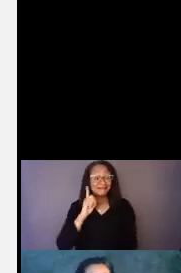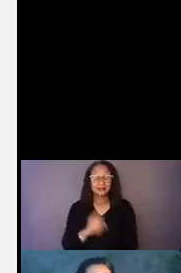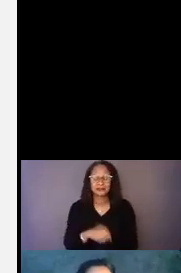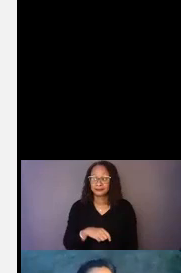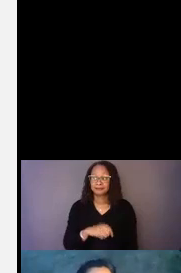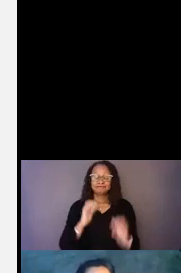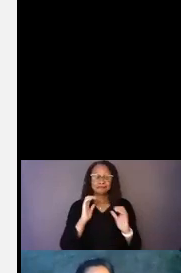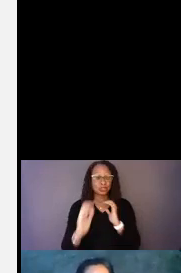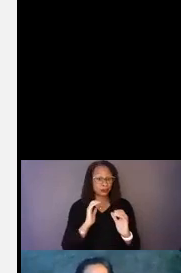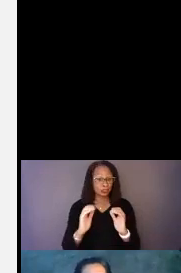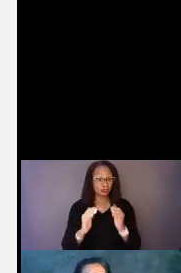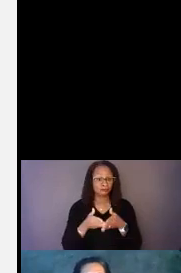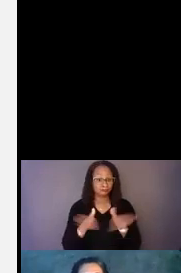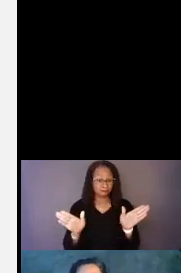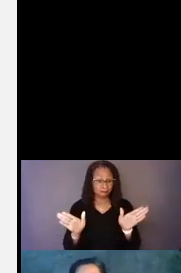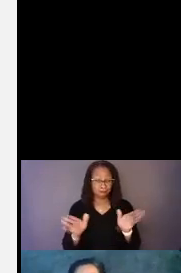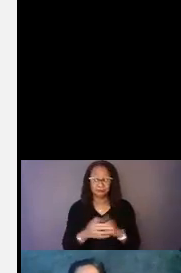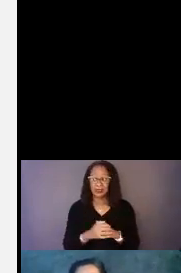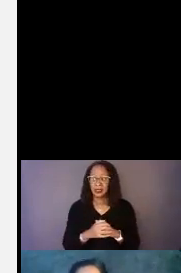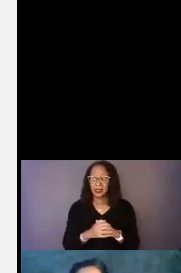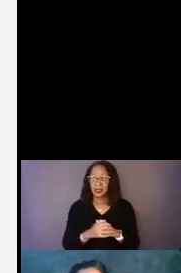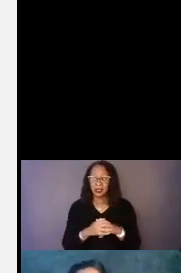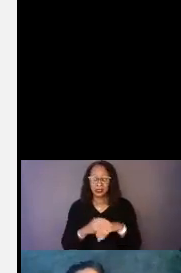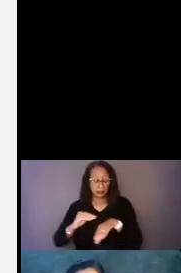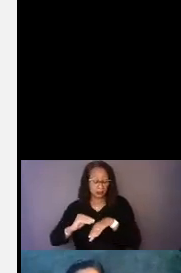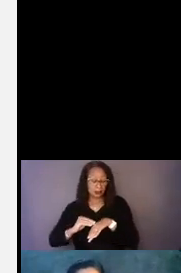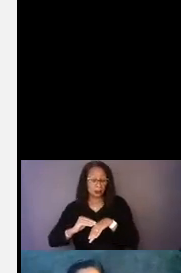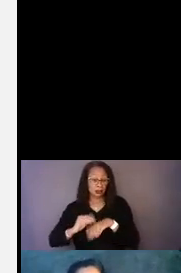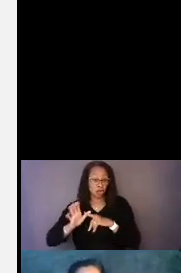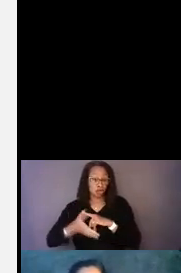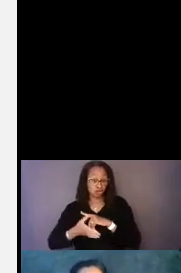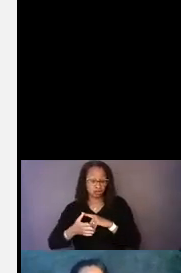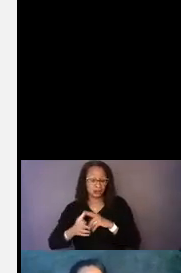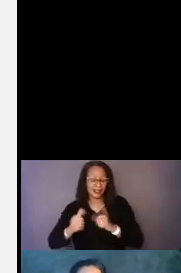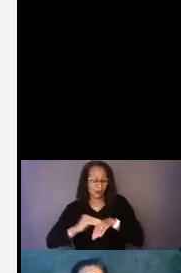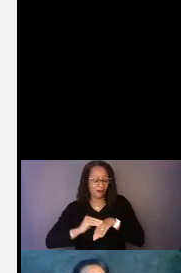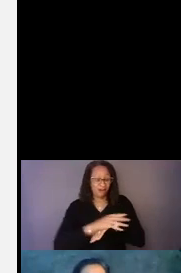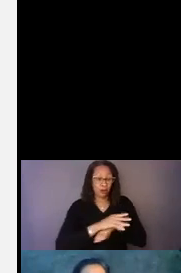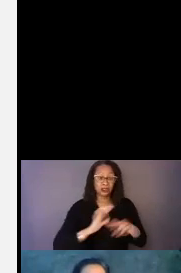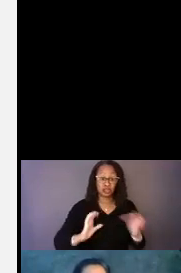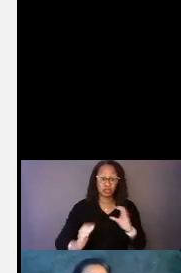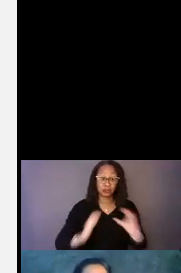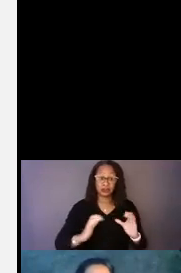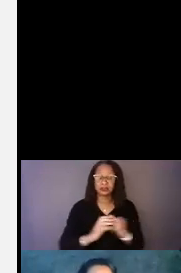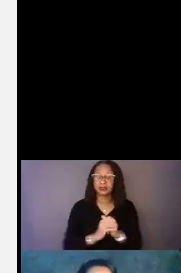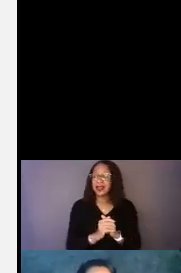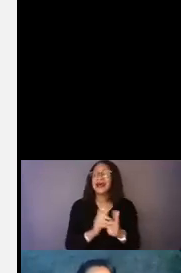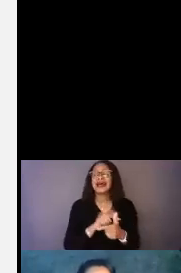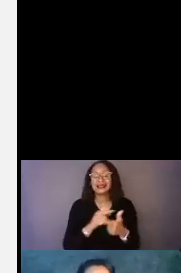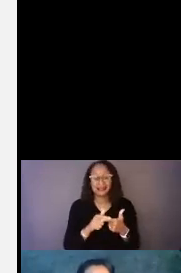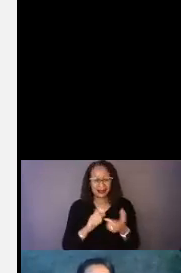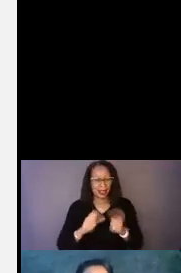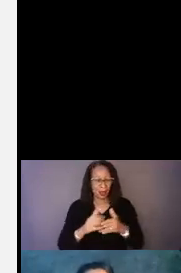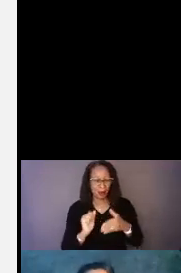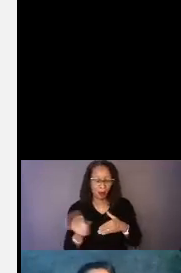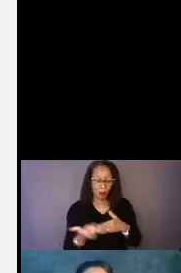in general, the influence that culture has on communication, and how that leads ultimately to inclusion. I hope